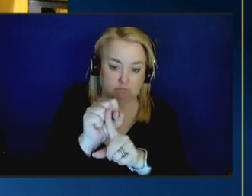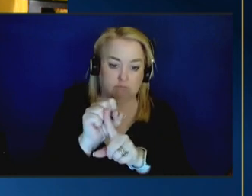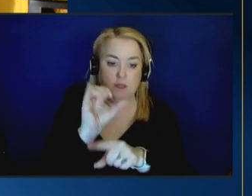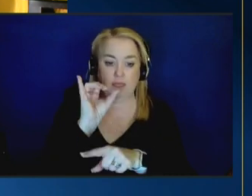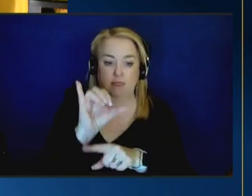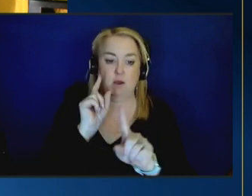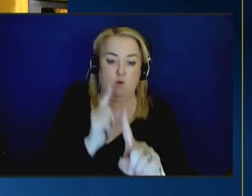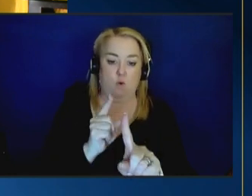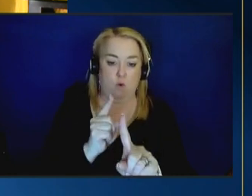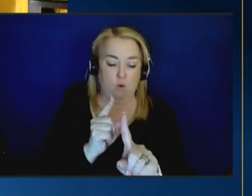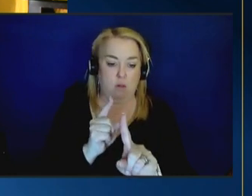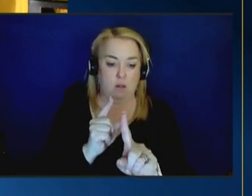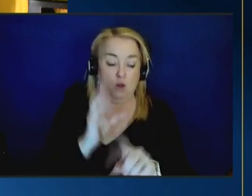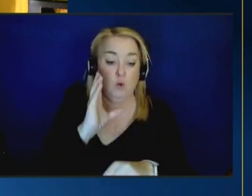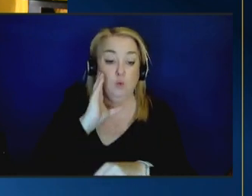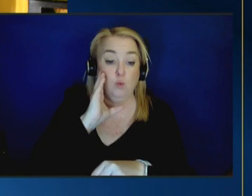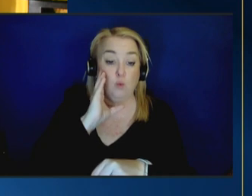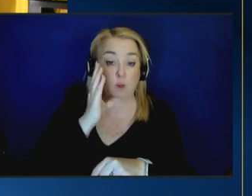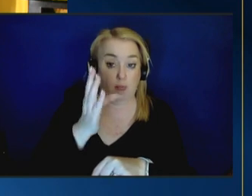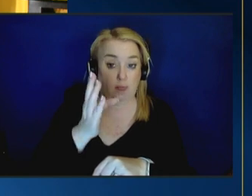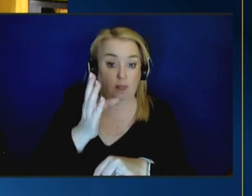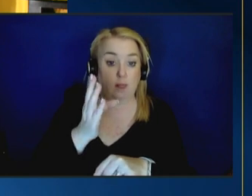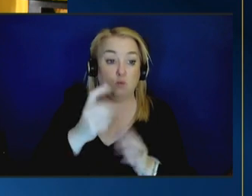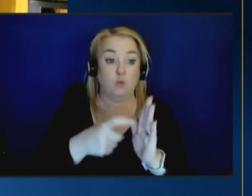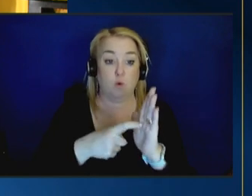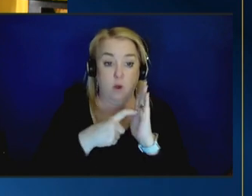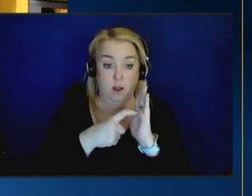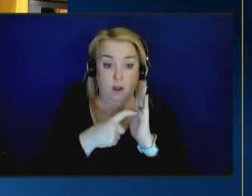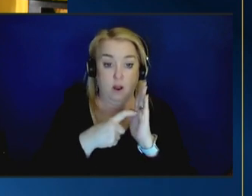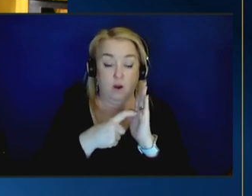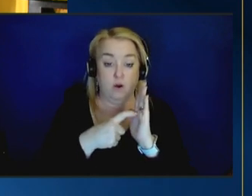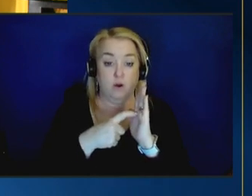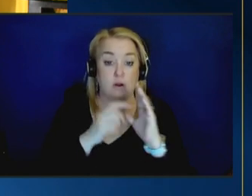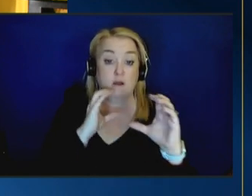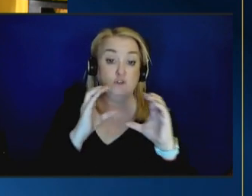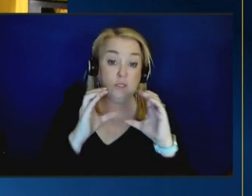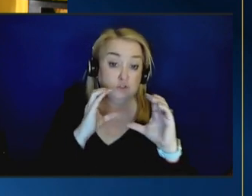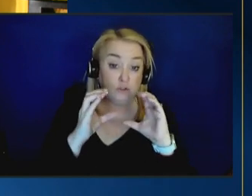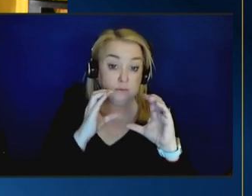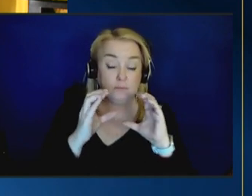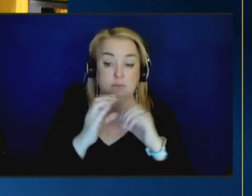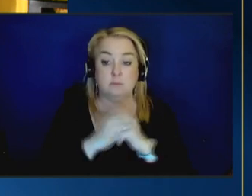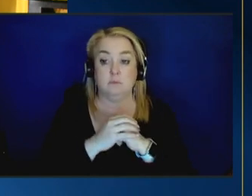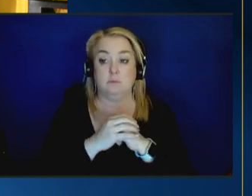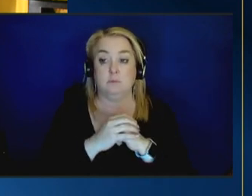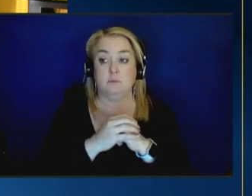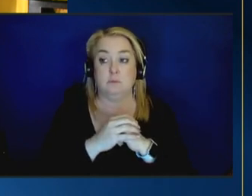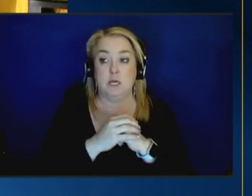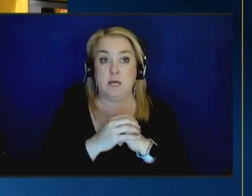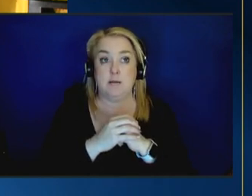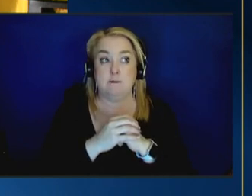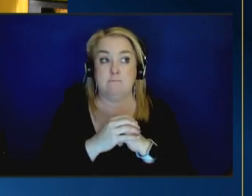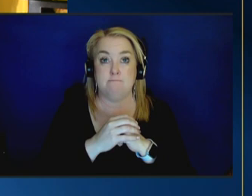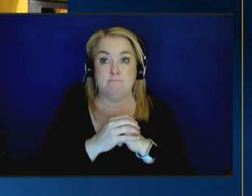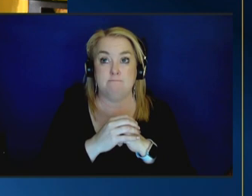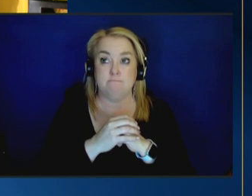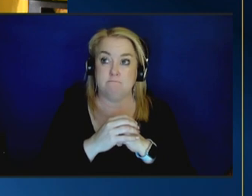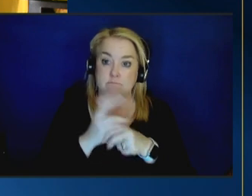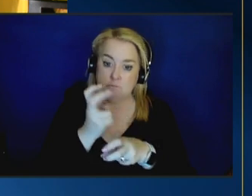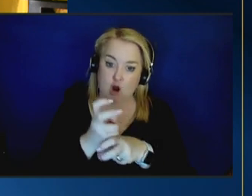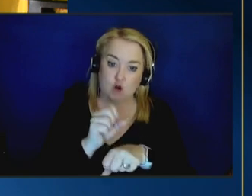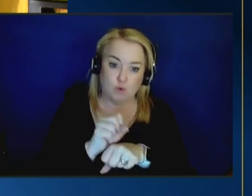it's going to take um uh conversation and um and really hard work